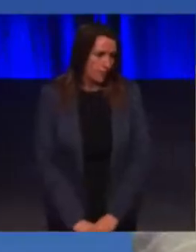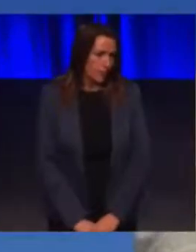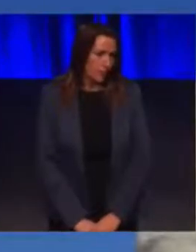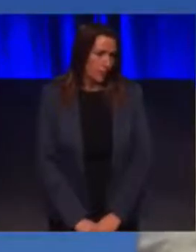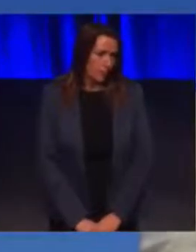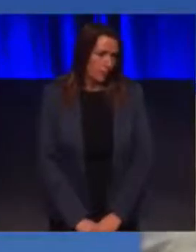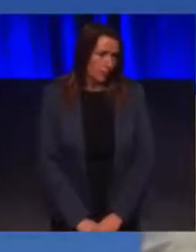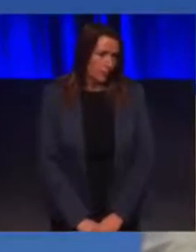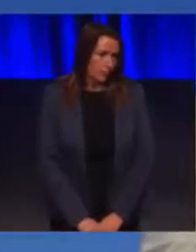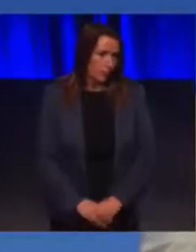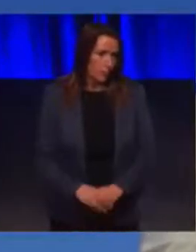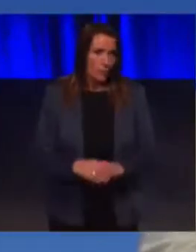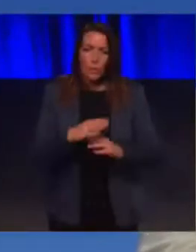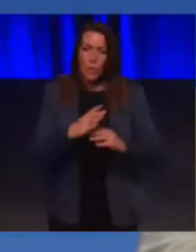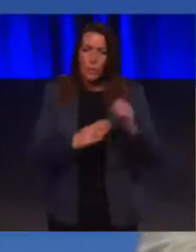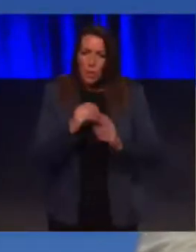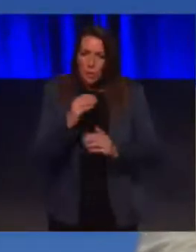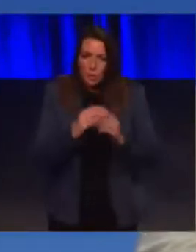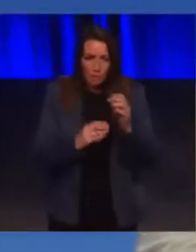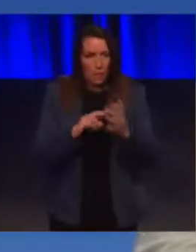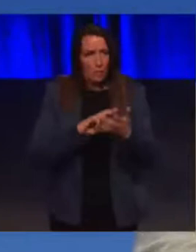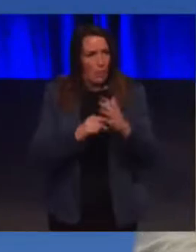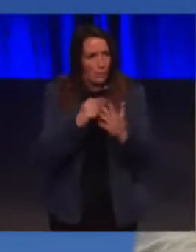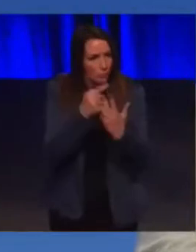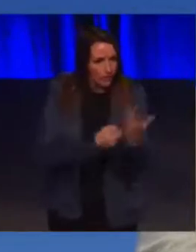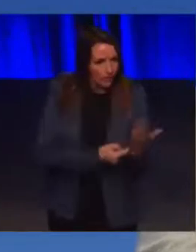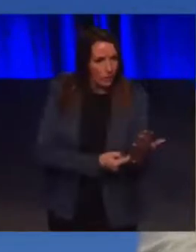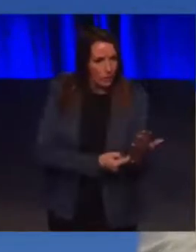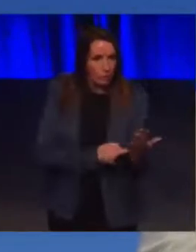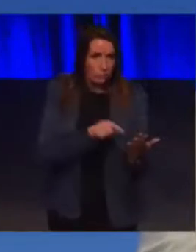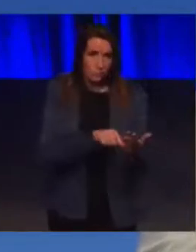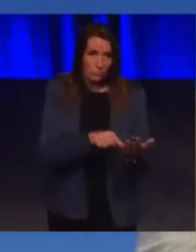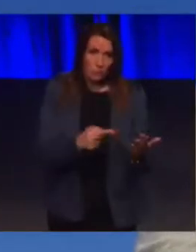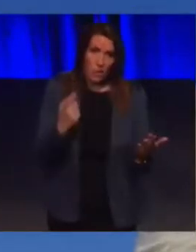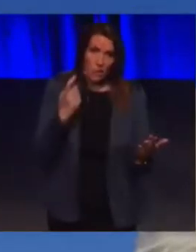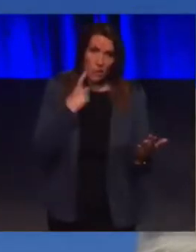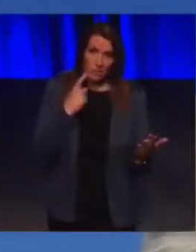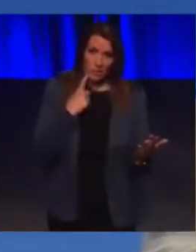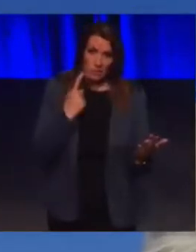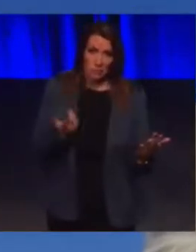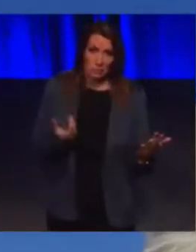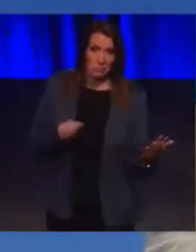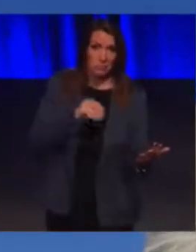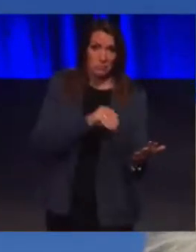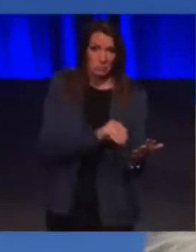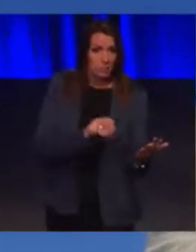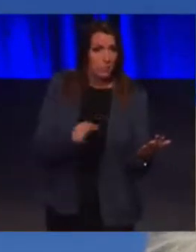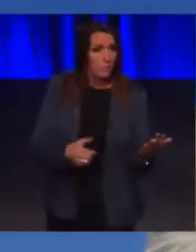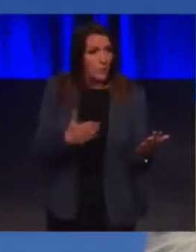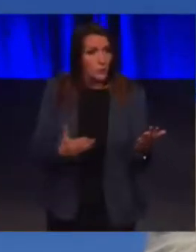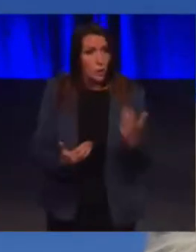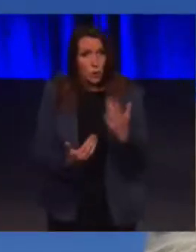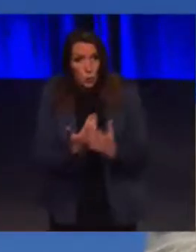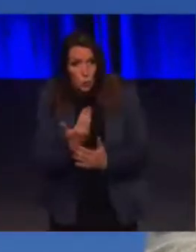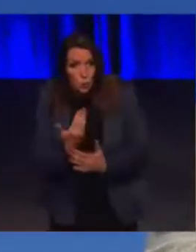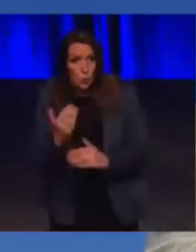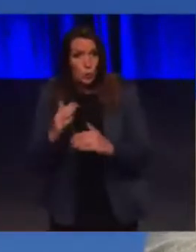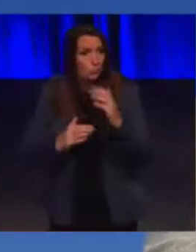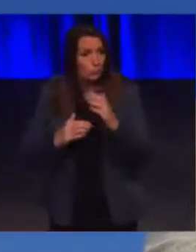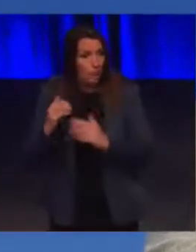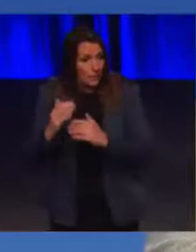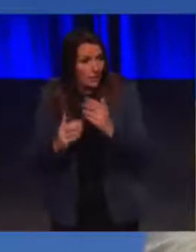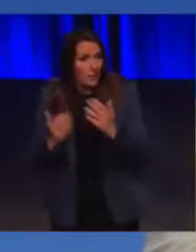Building and planning regulations are a relatively easy way to ensure new-build public and community buildings